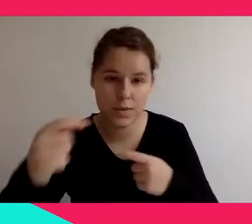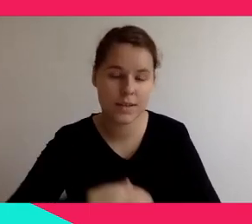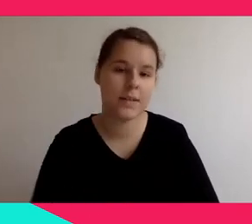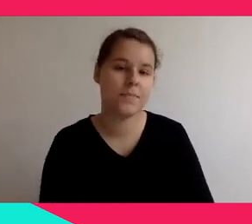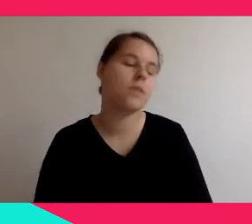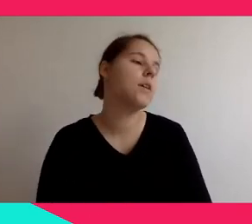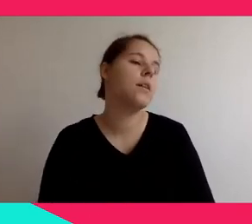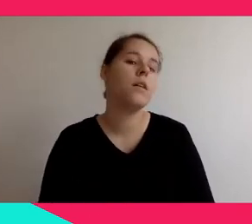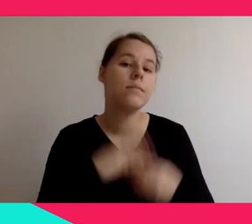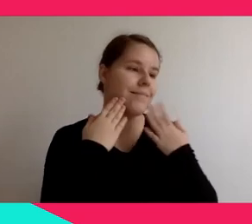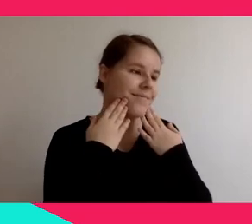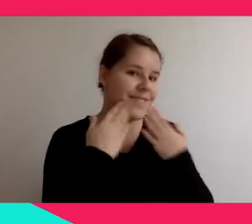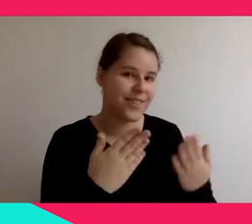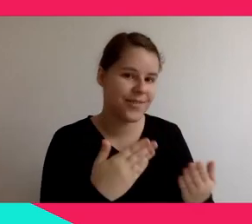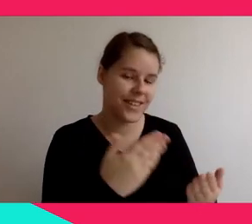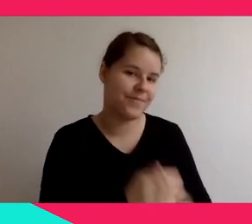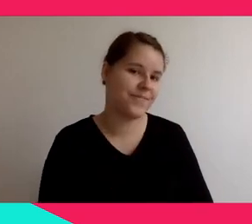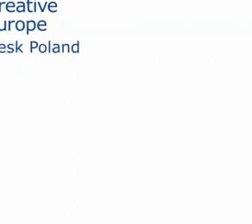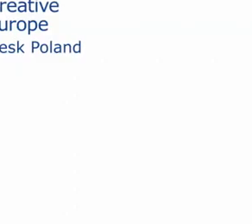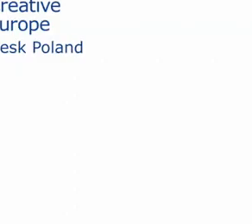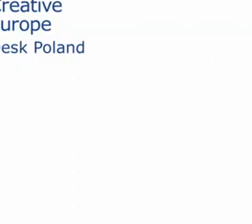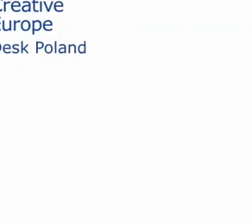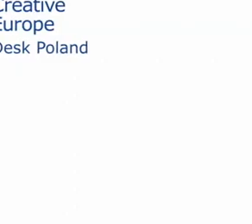and for your inspiring presentation.